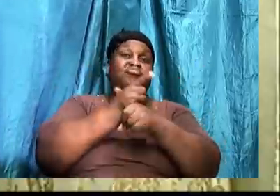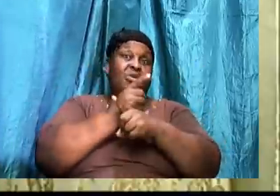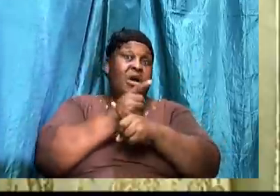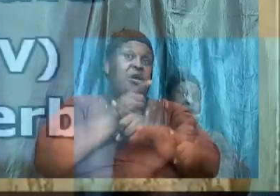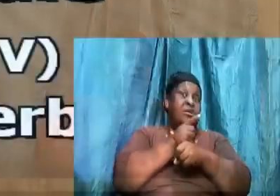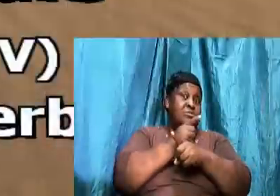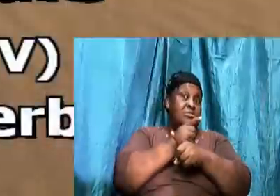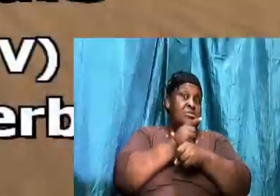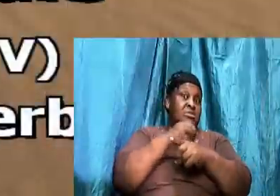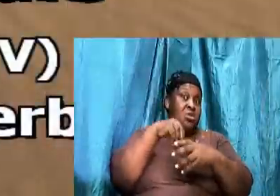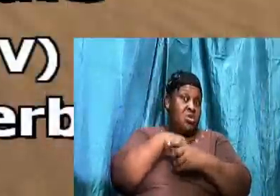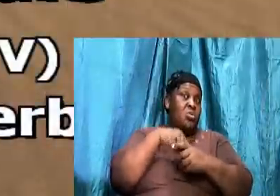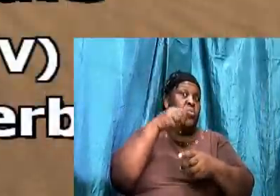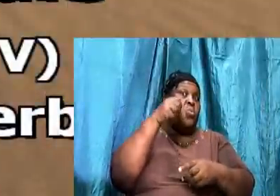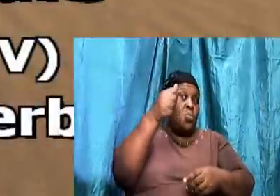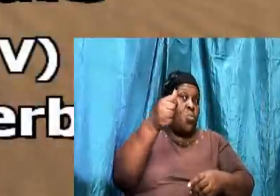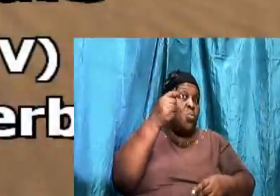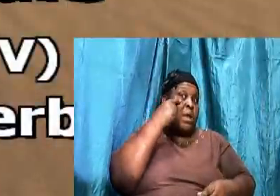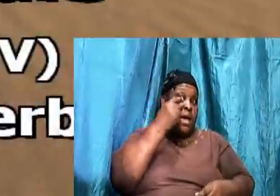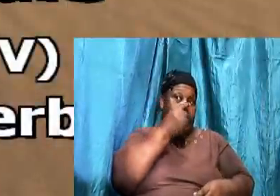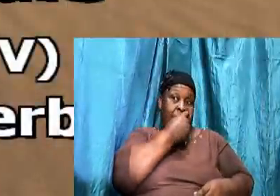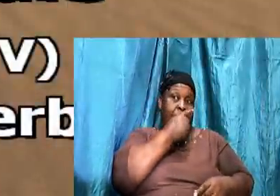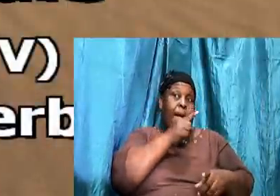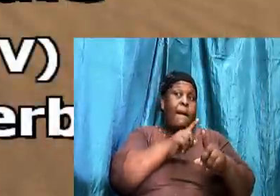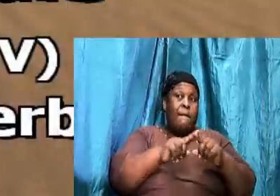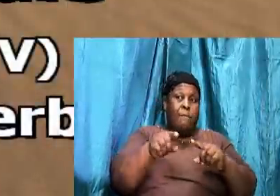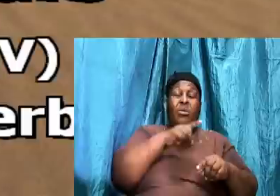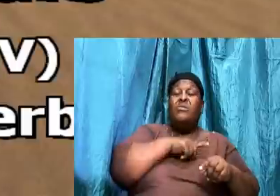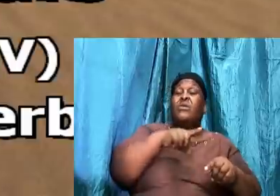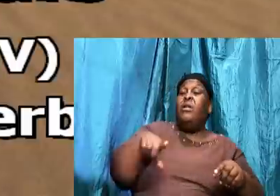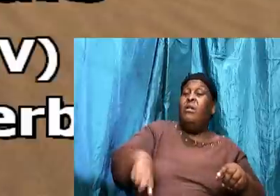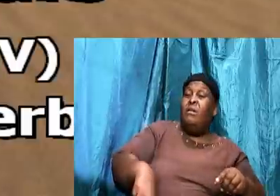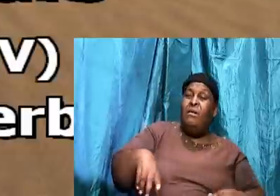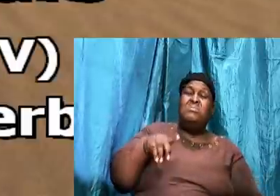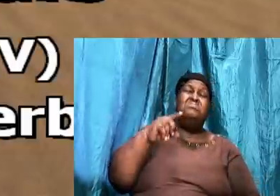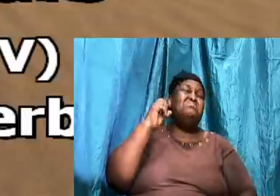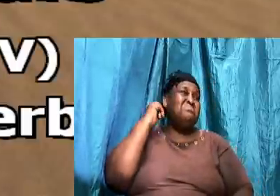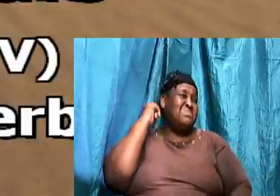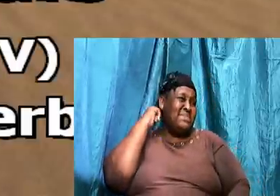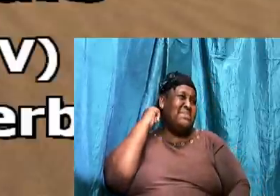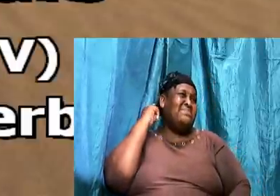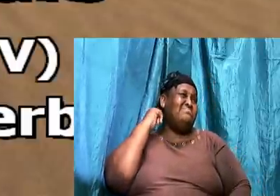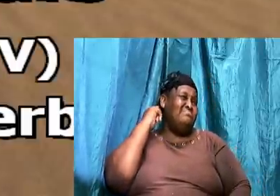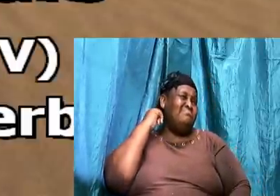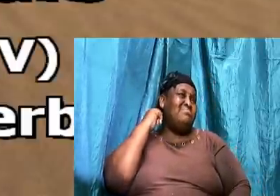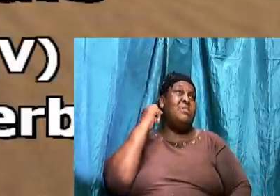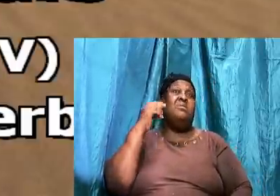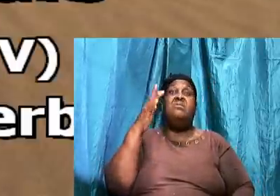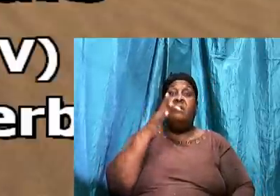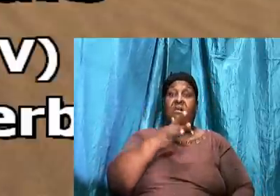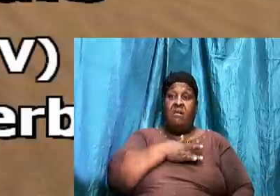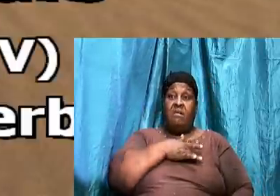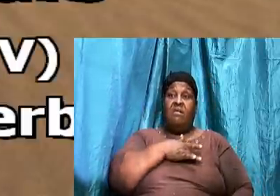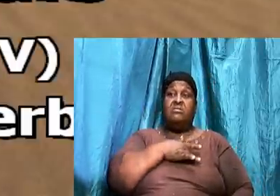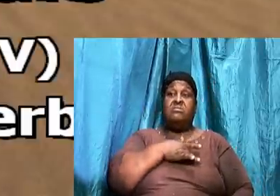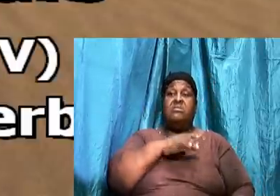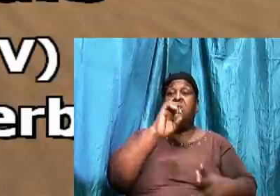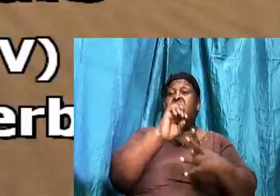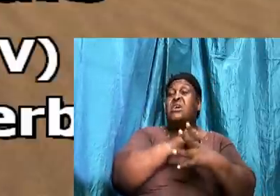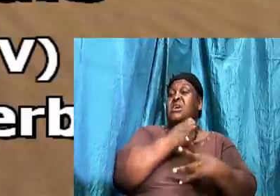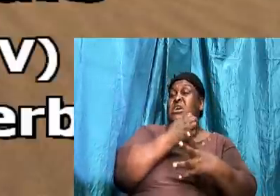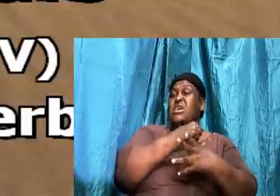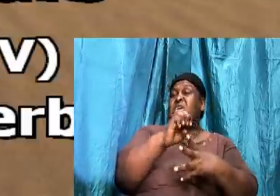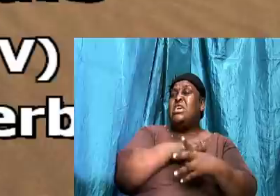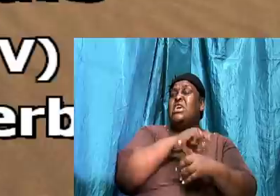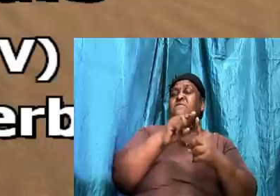own eyes. But, the Lord pondereth the hearts. Even when the word of God